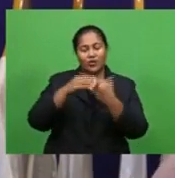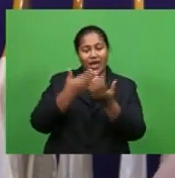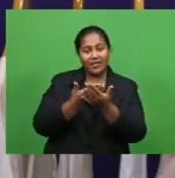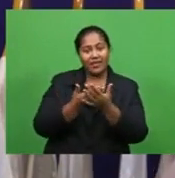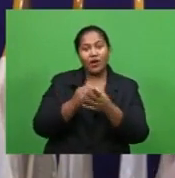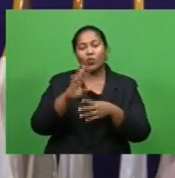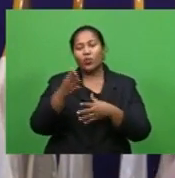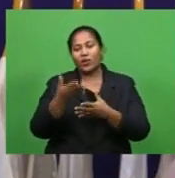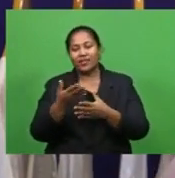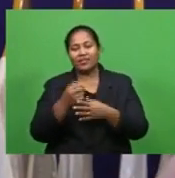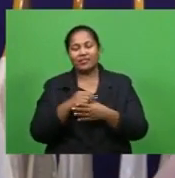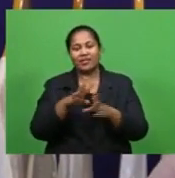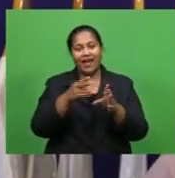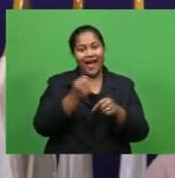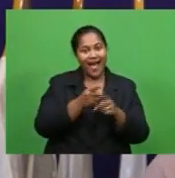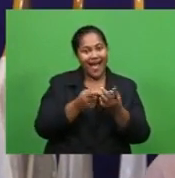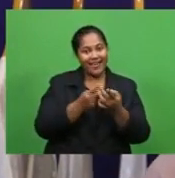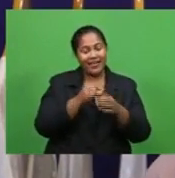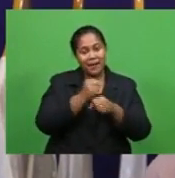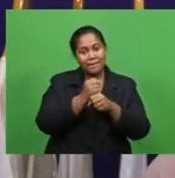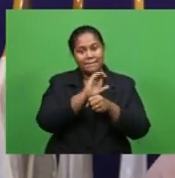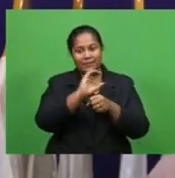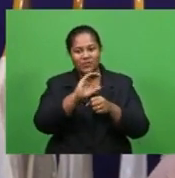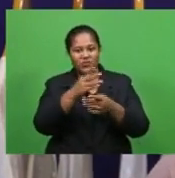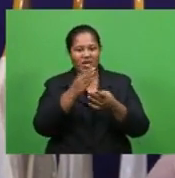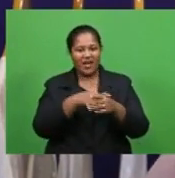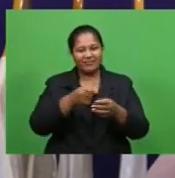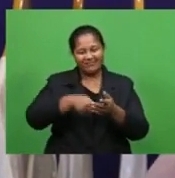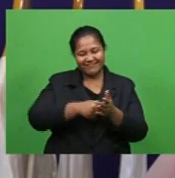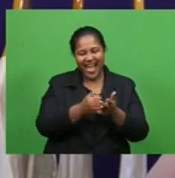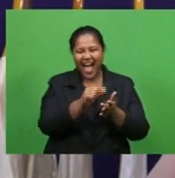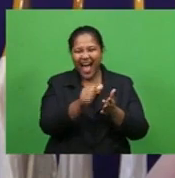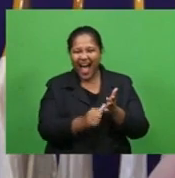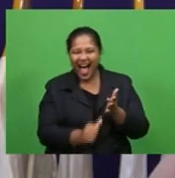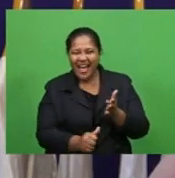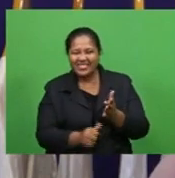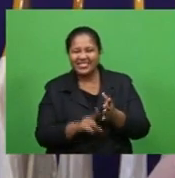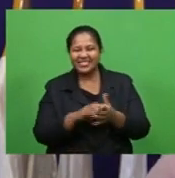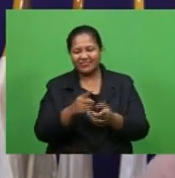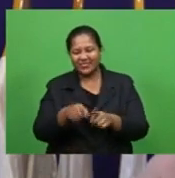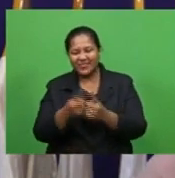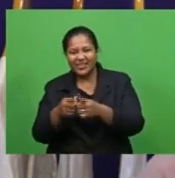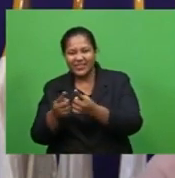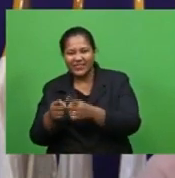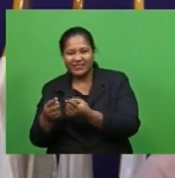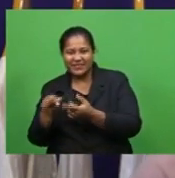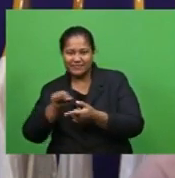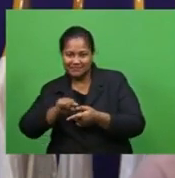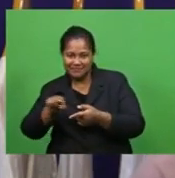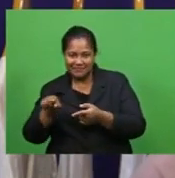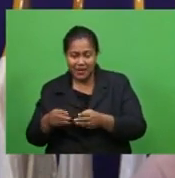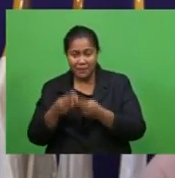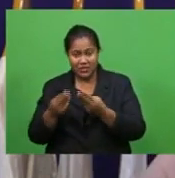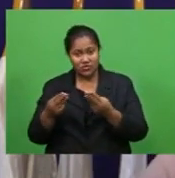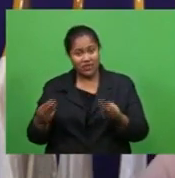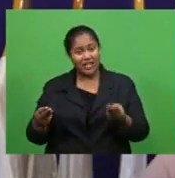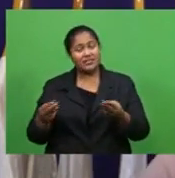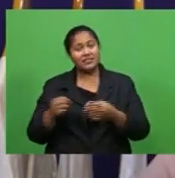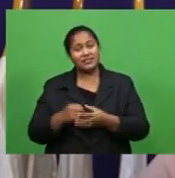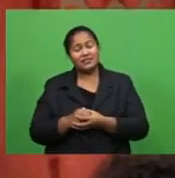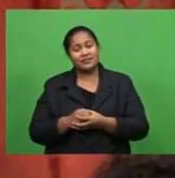art to create cheese boards for us, coasters, and then it even further